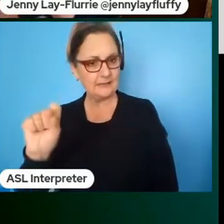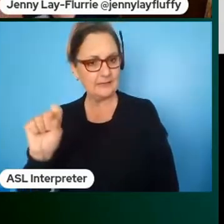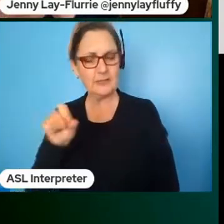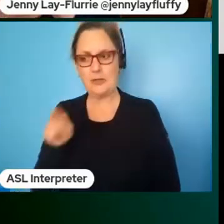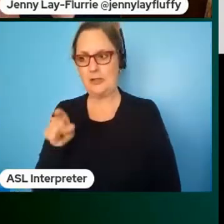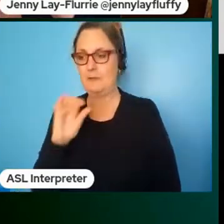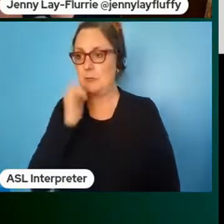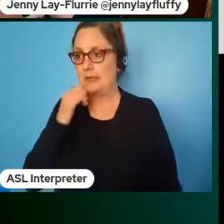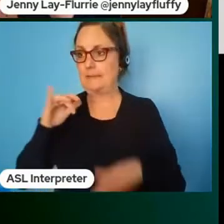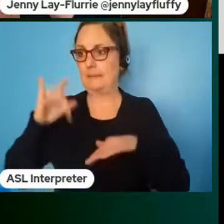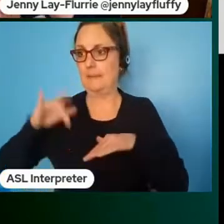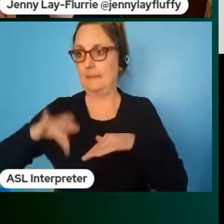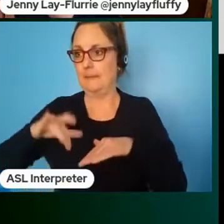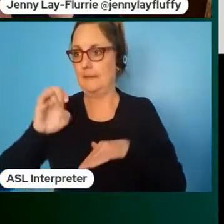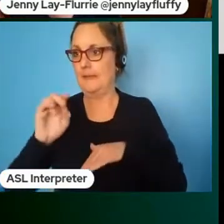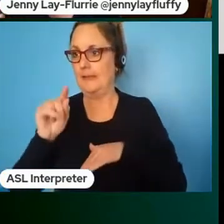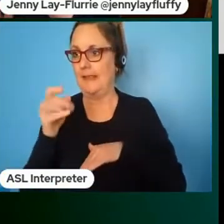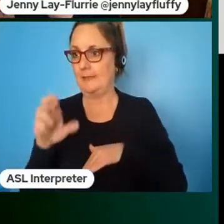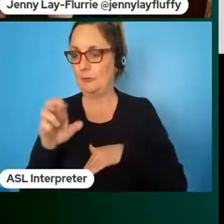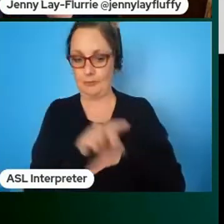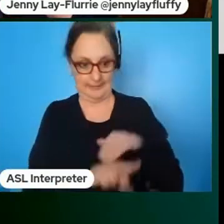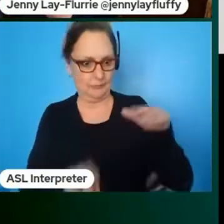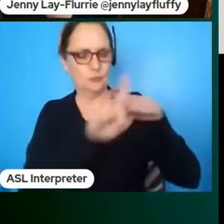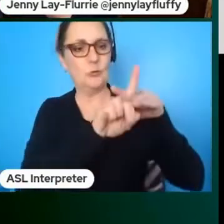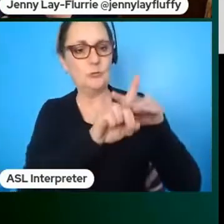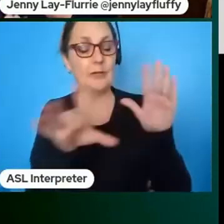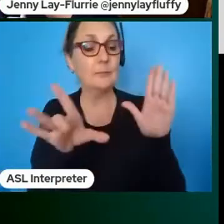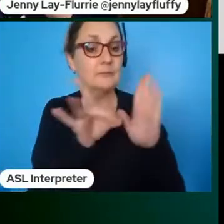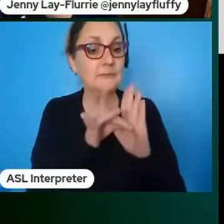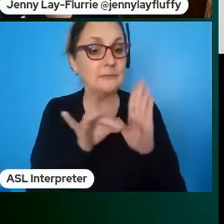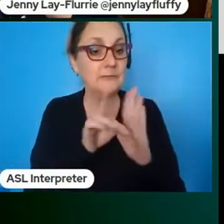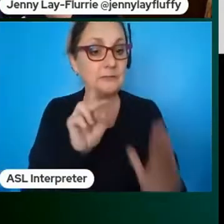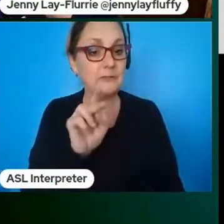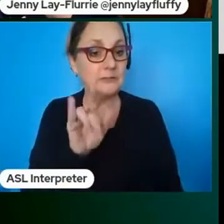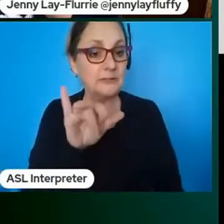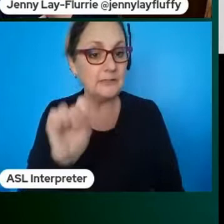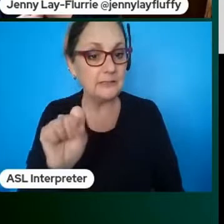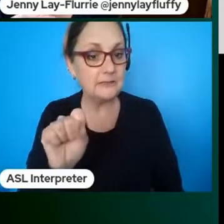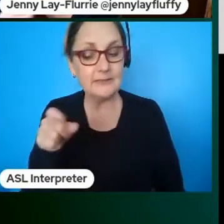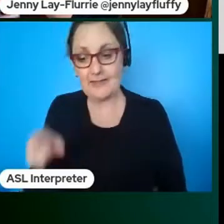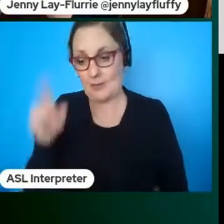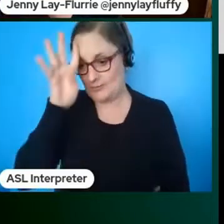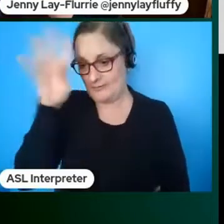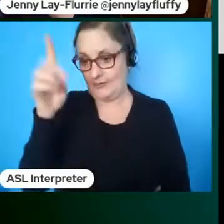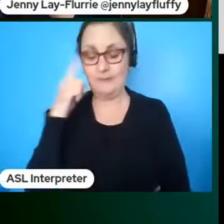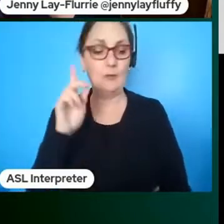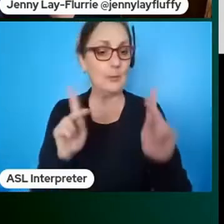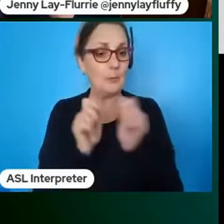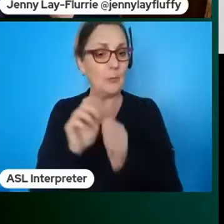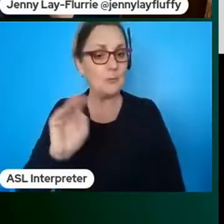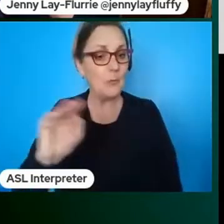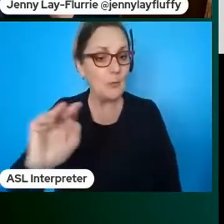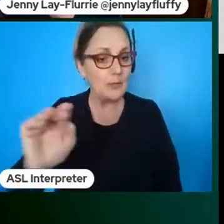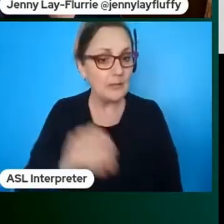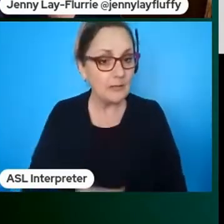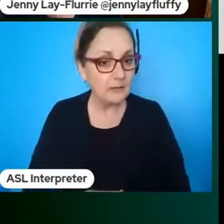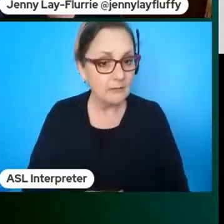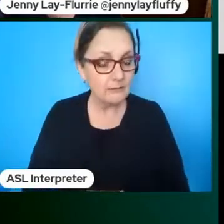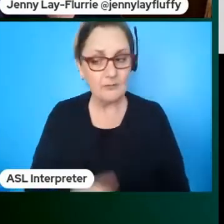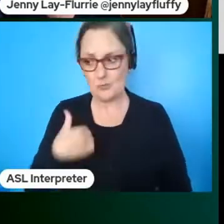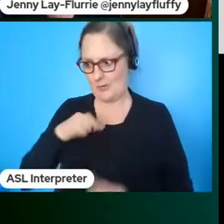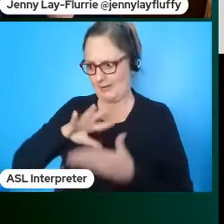that was created in 1994 for people with mobility over the years we've learned a lot